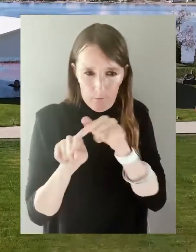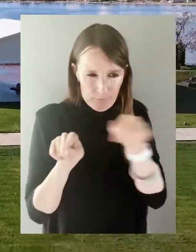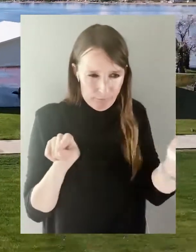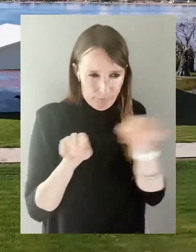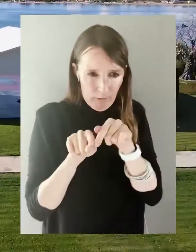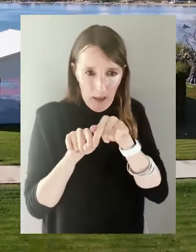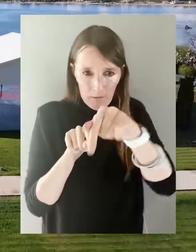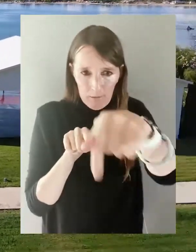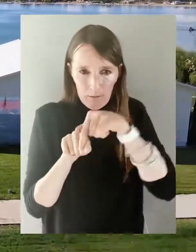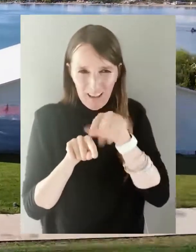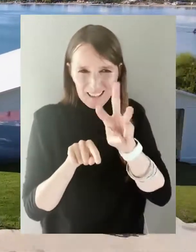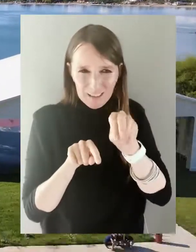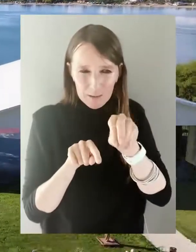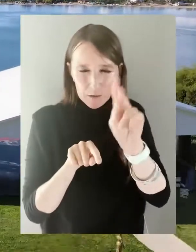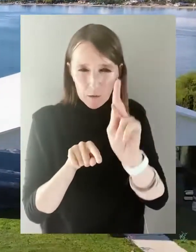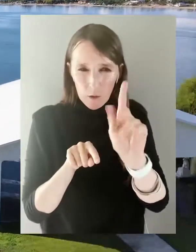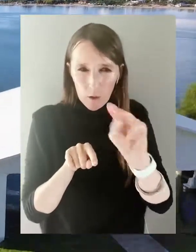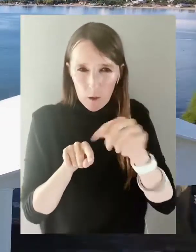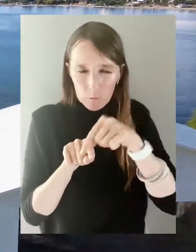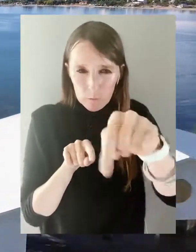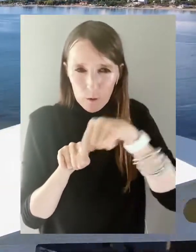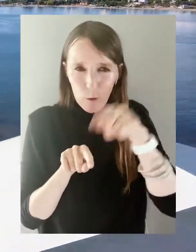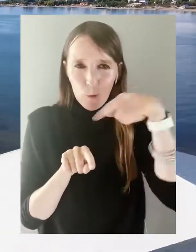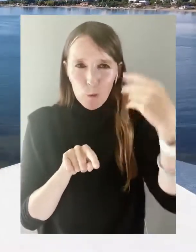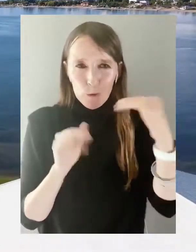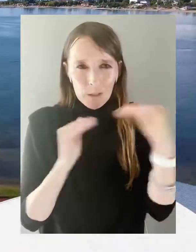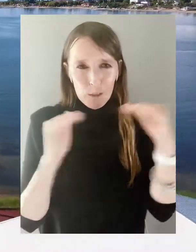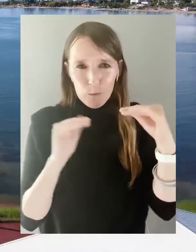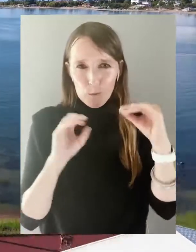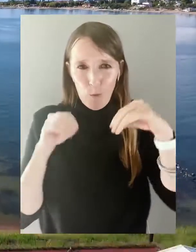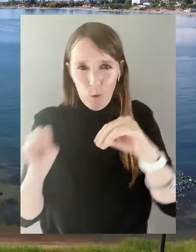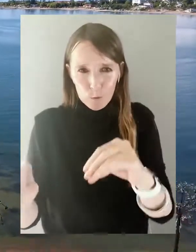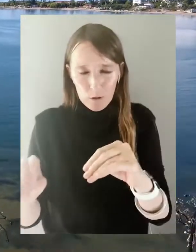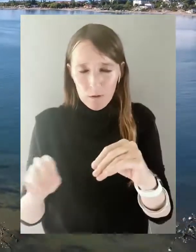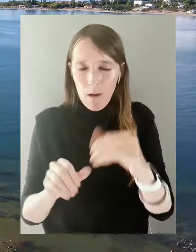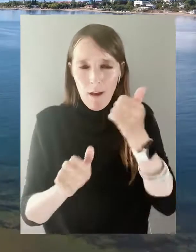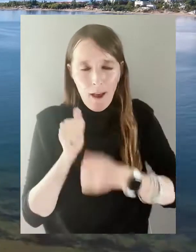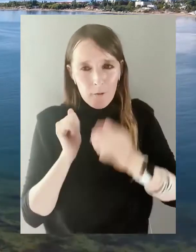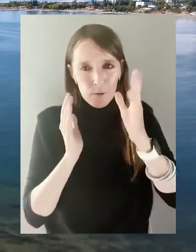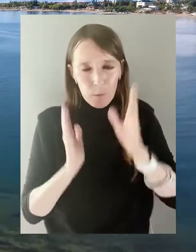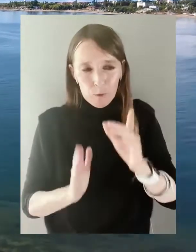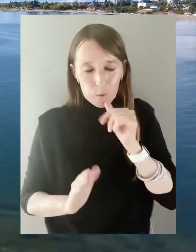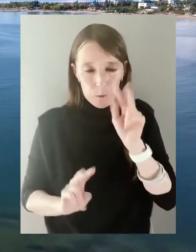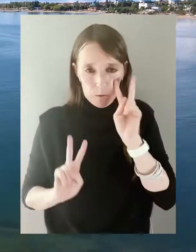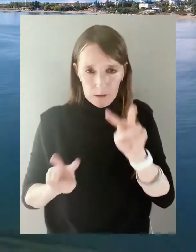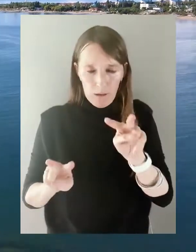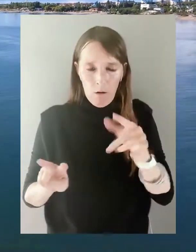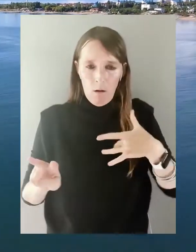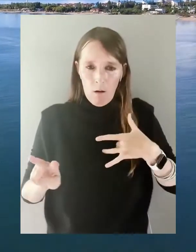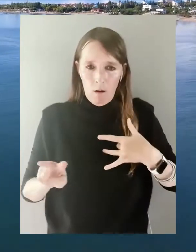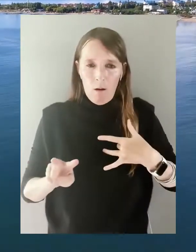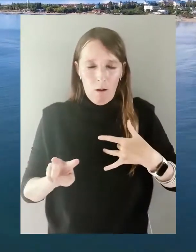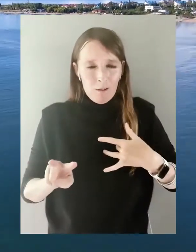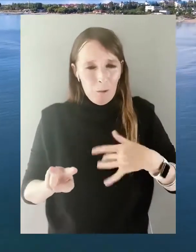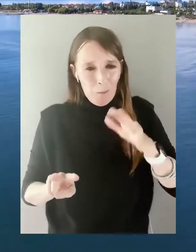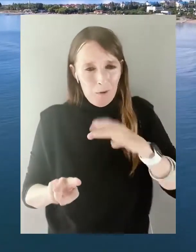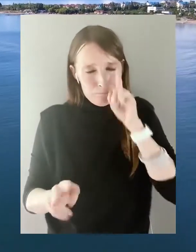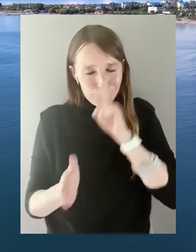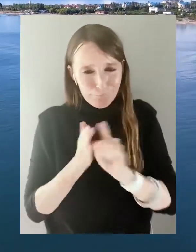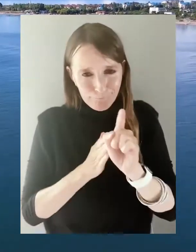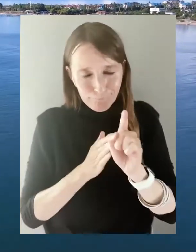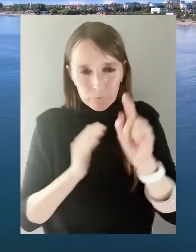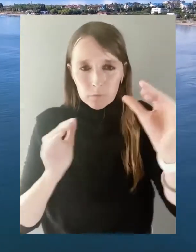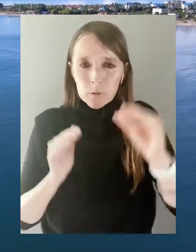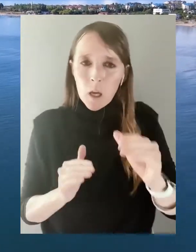180 kilometers long and 60 kilometers wide, makes it look like a sea. There are no visitors indifferent to its